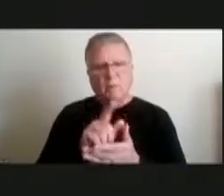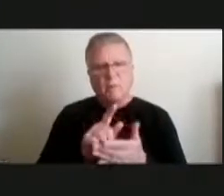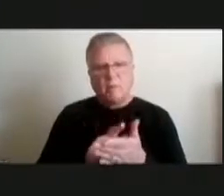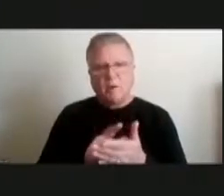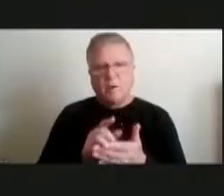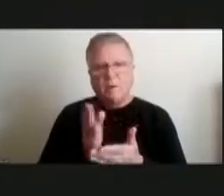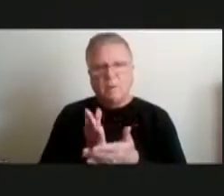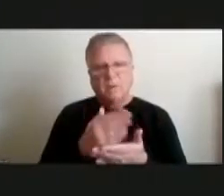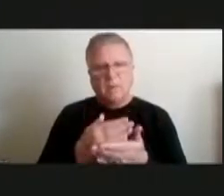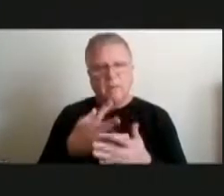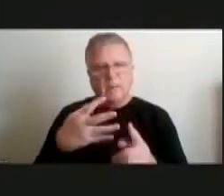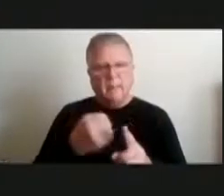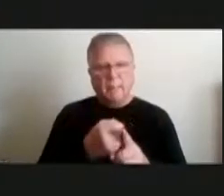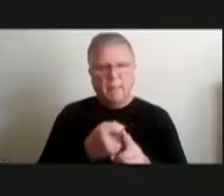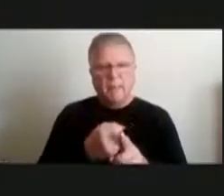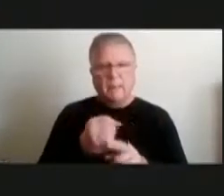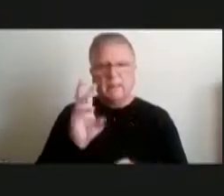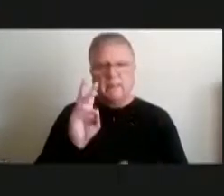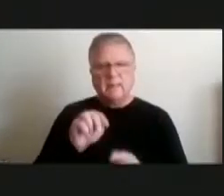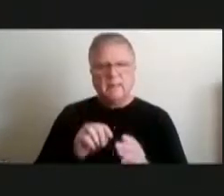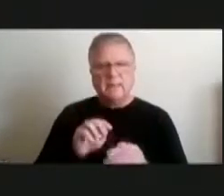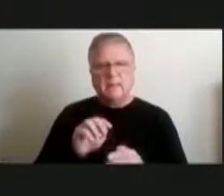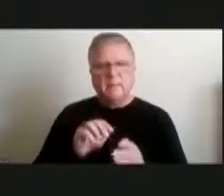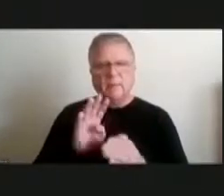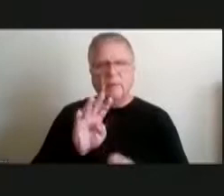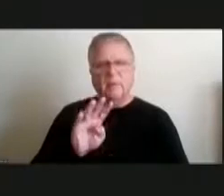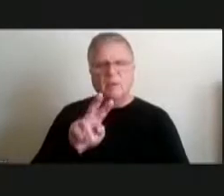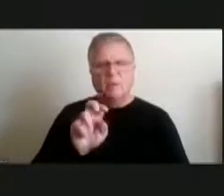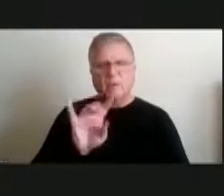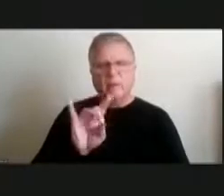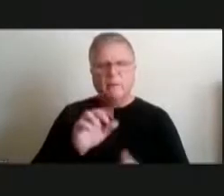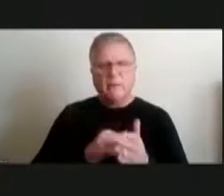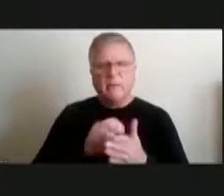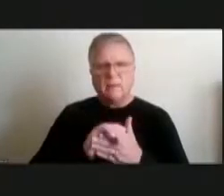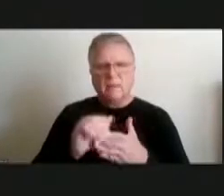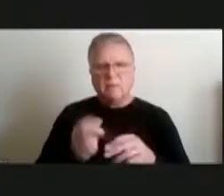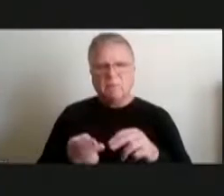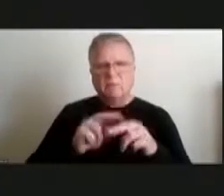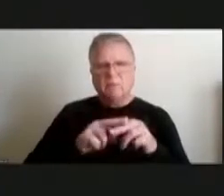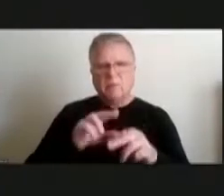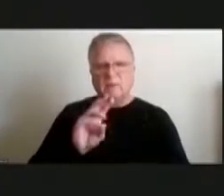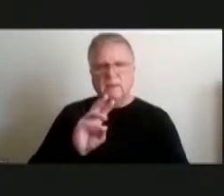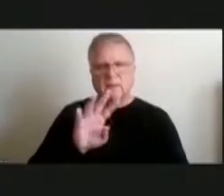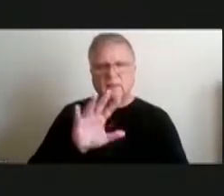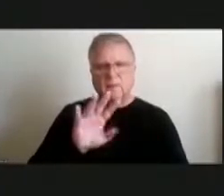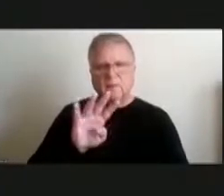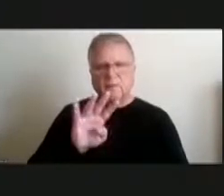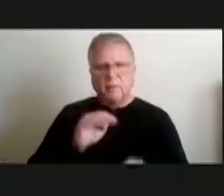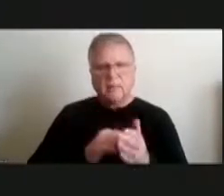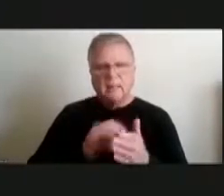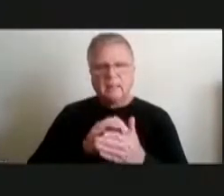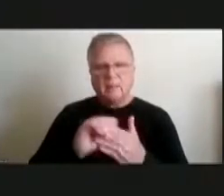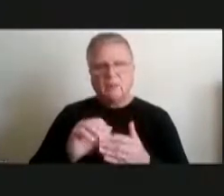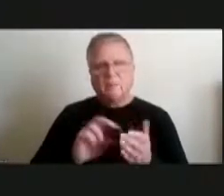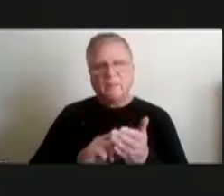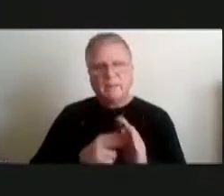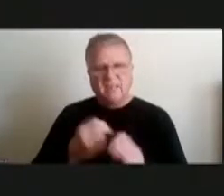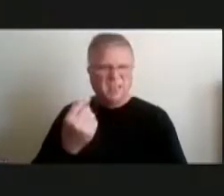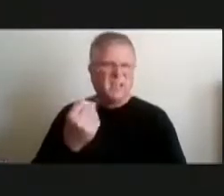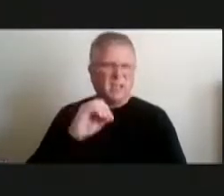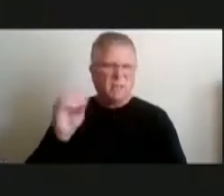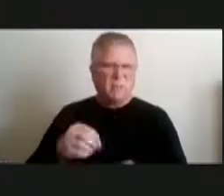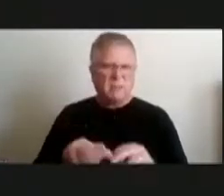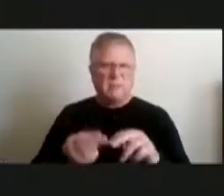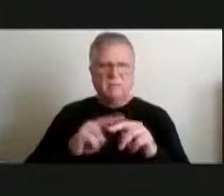budget 6 million 283 thousand dollars an increase to 654 thousand dollars or 11 total full